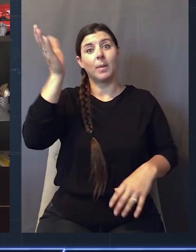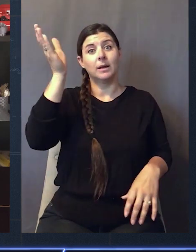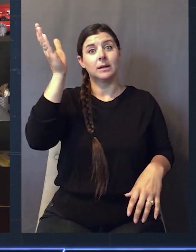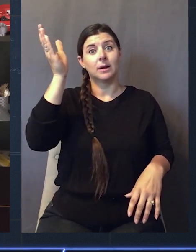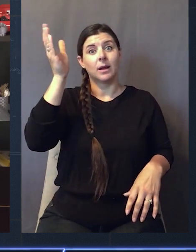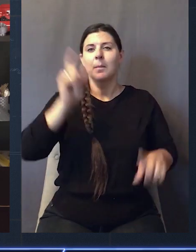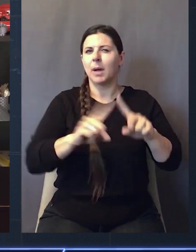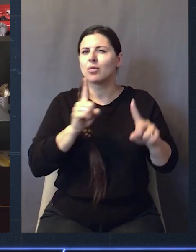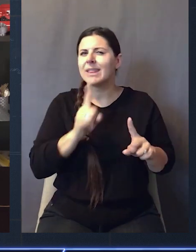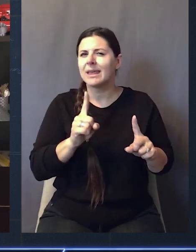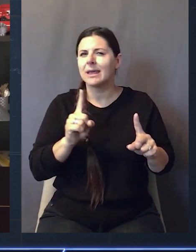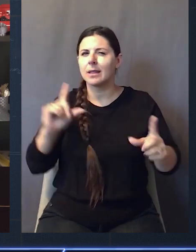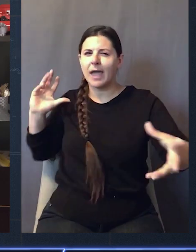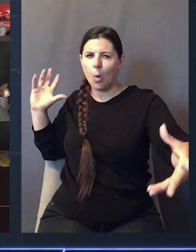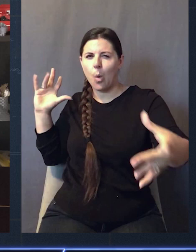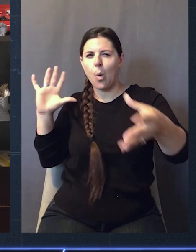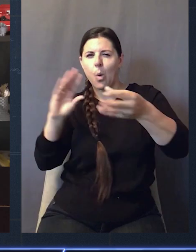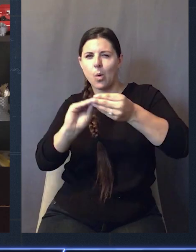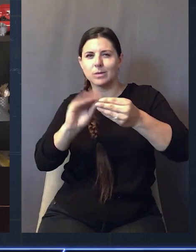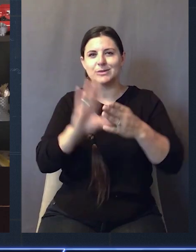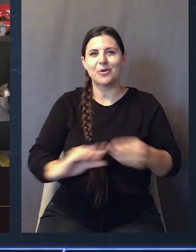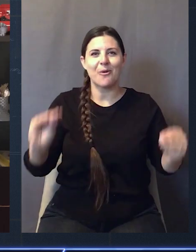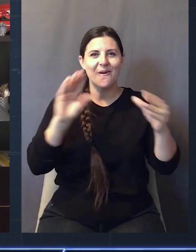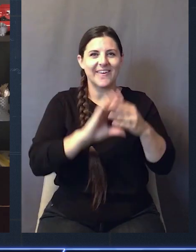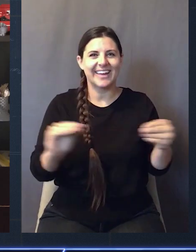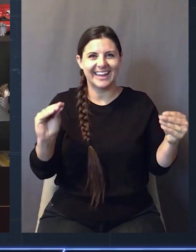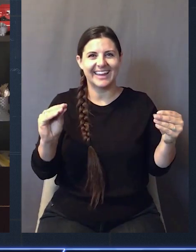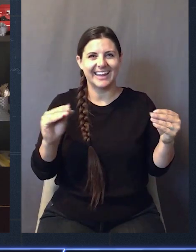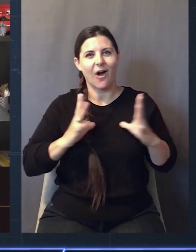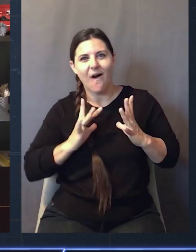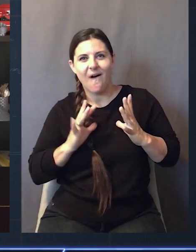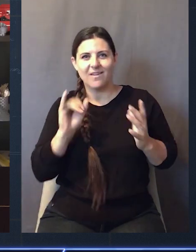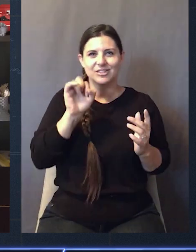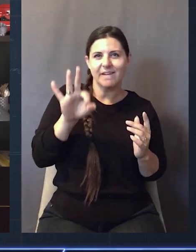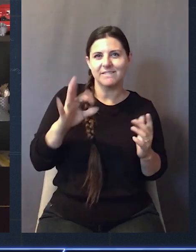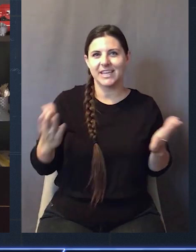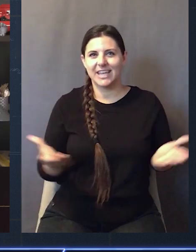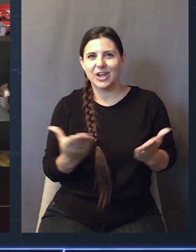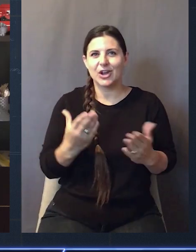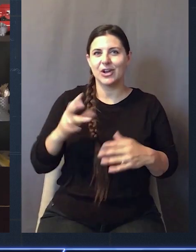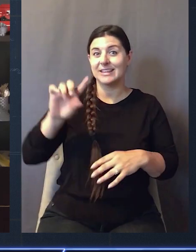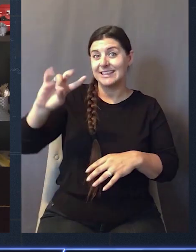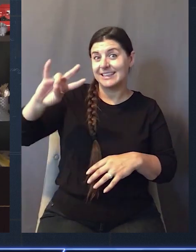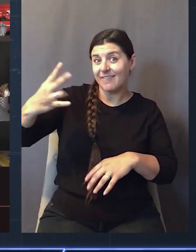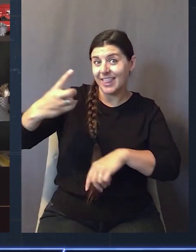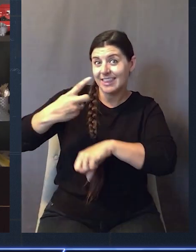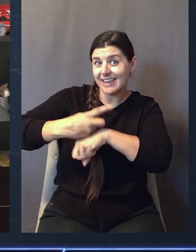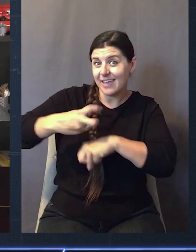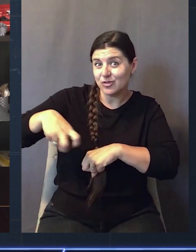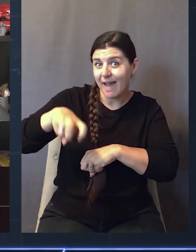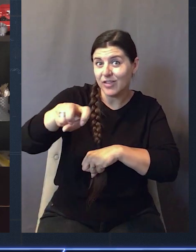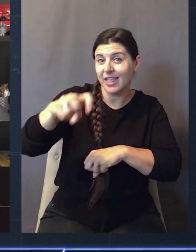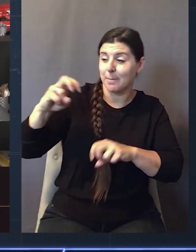at a user group to speak. They were part of a bigger story, and they were really happy to say, well, we've got Jeff here, and Jeff is now one day